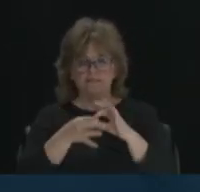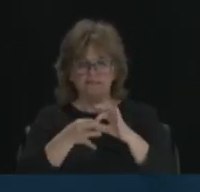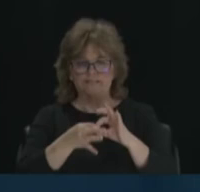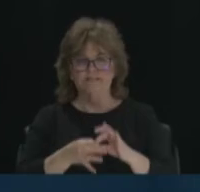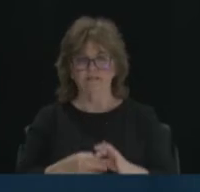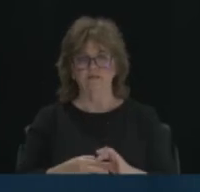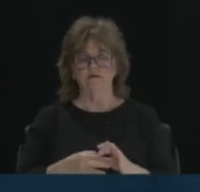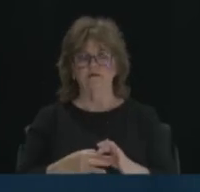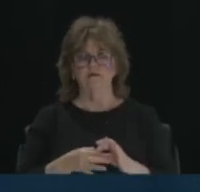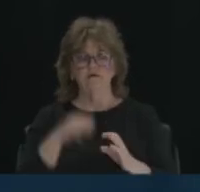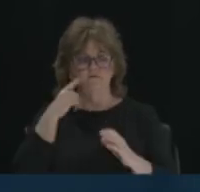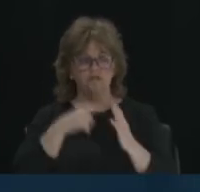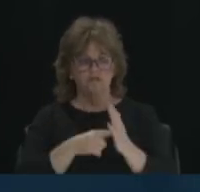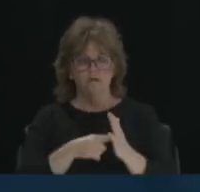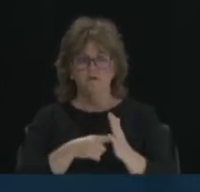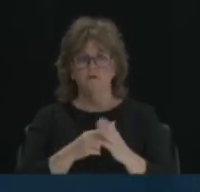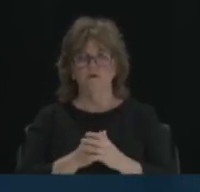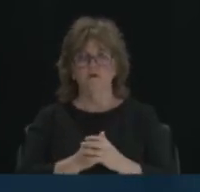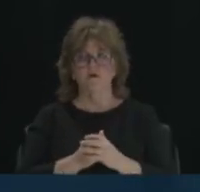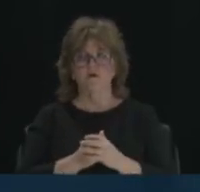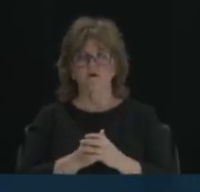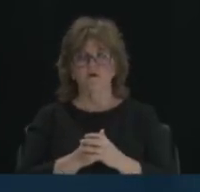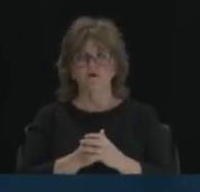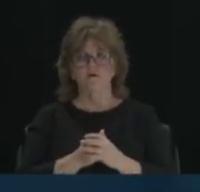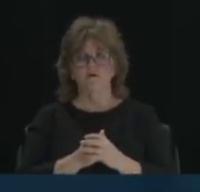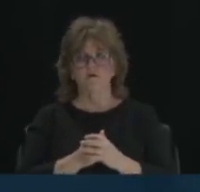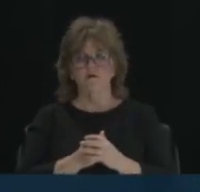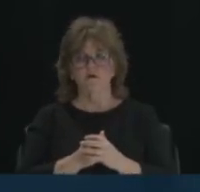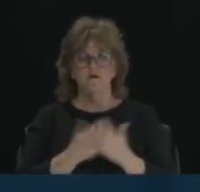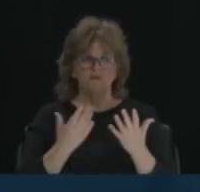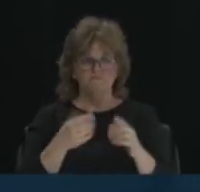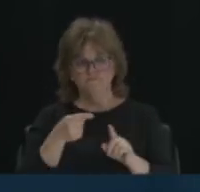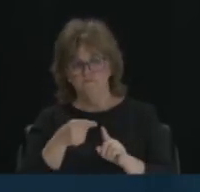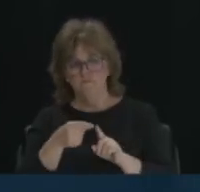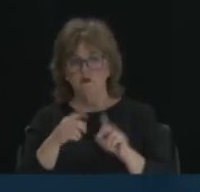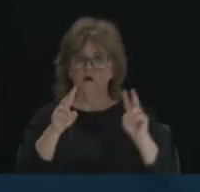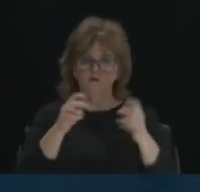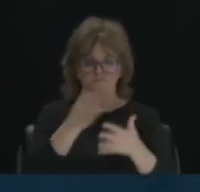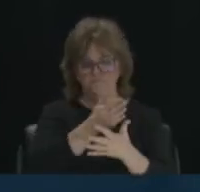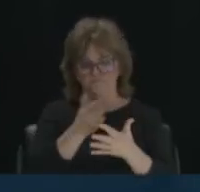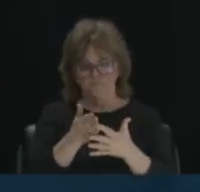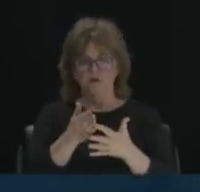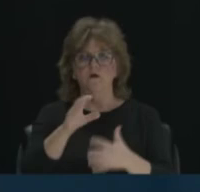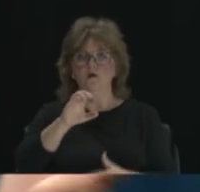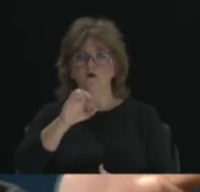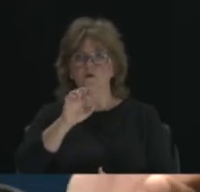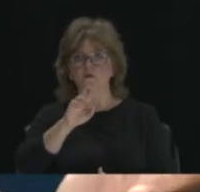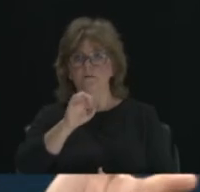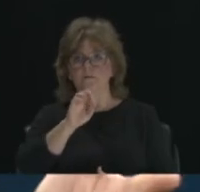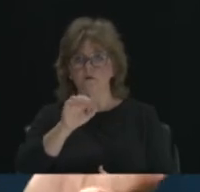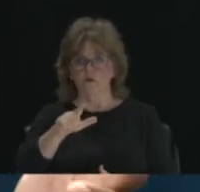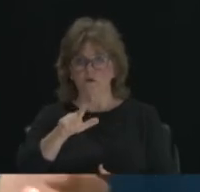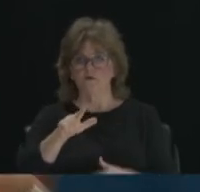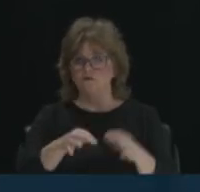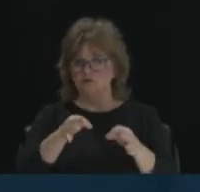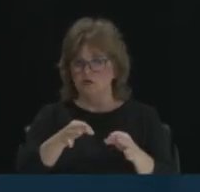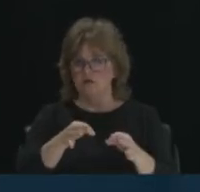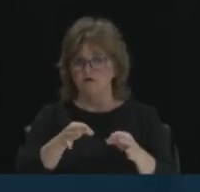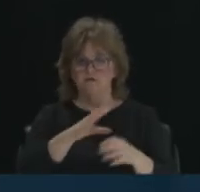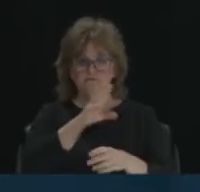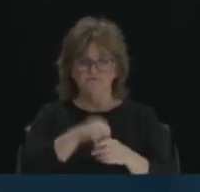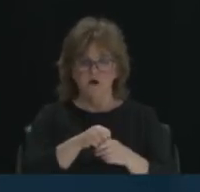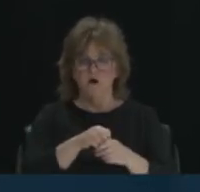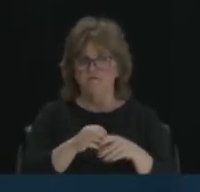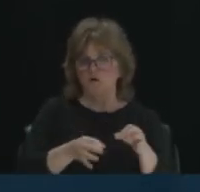let's just look at, you know, as I look at criminal justice, you know, that's dealing with basically the court systems and the